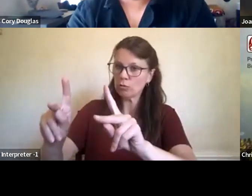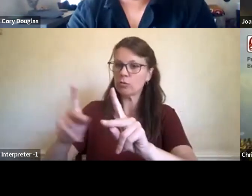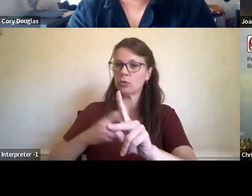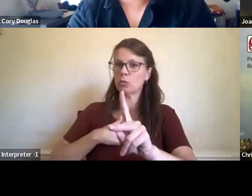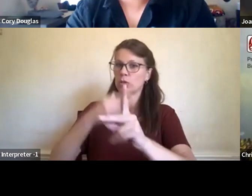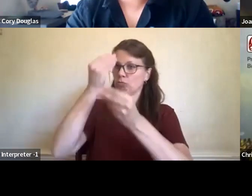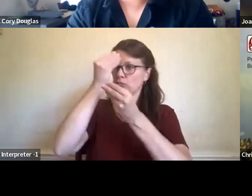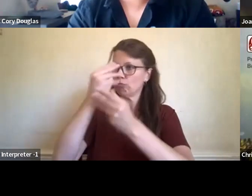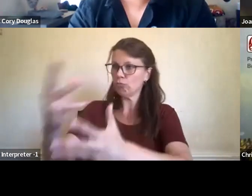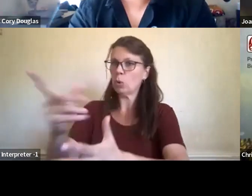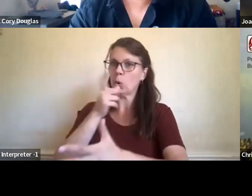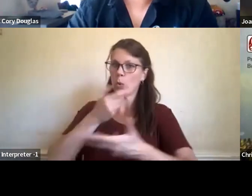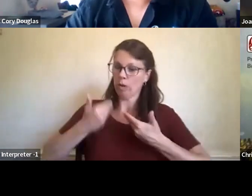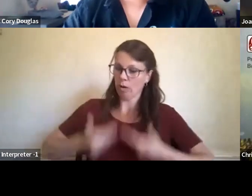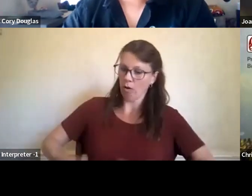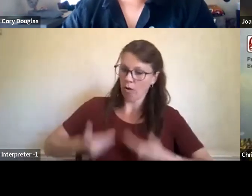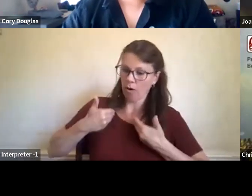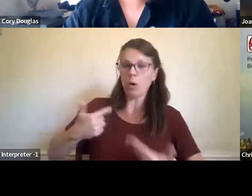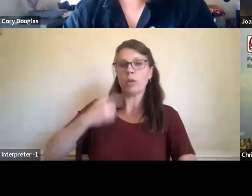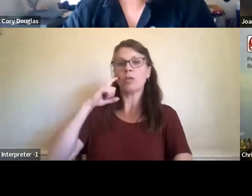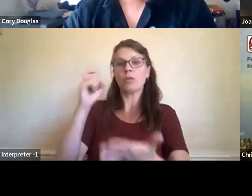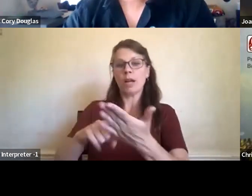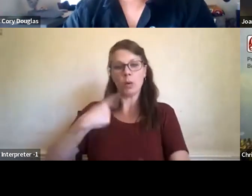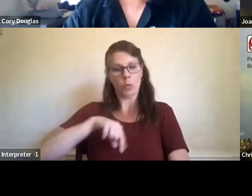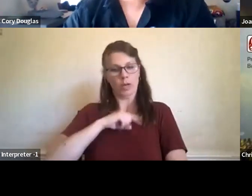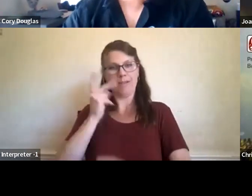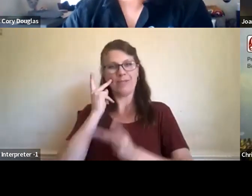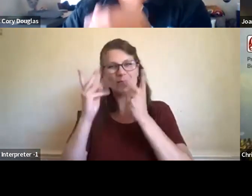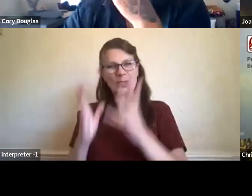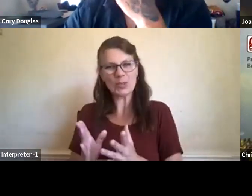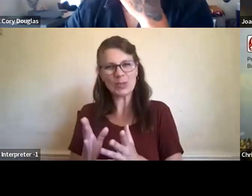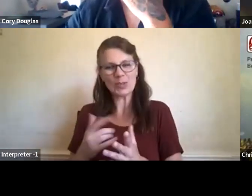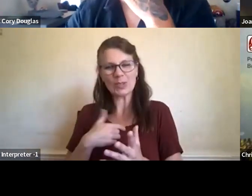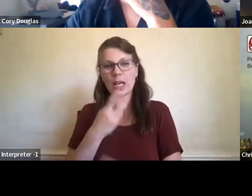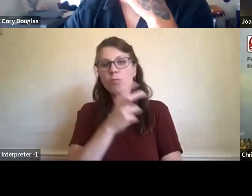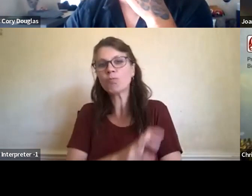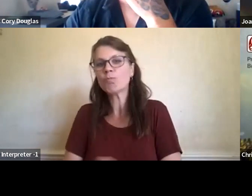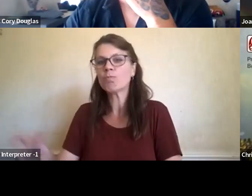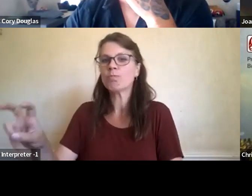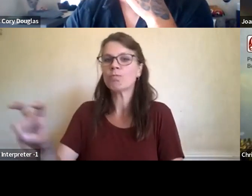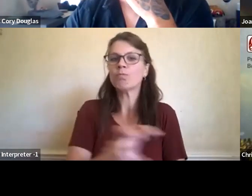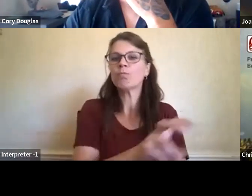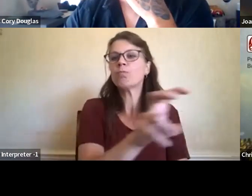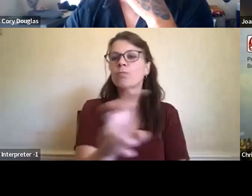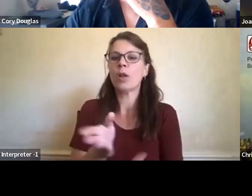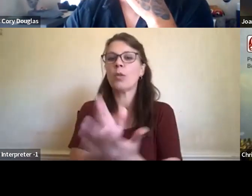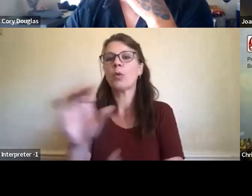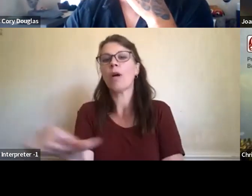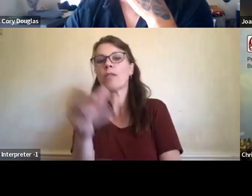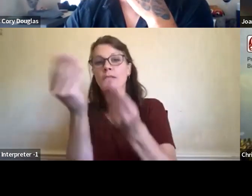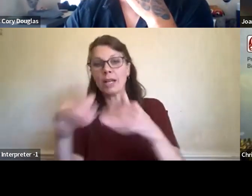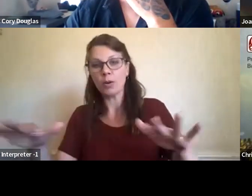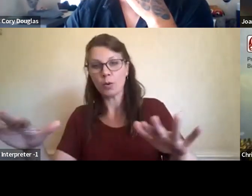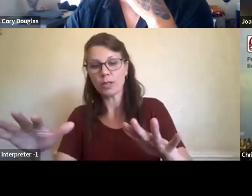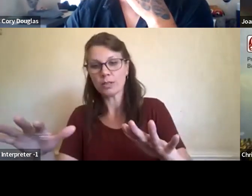we recognize that, uh, we are guests transiting through other people's territories. And, uh, when, and, and that's